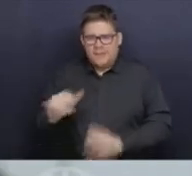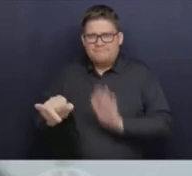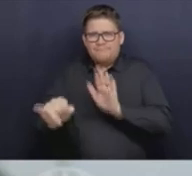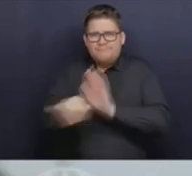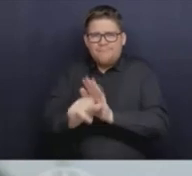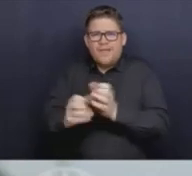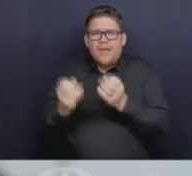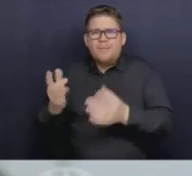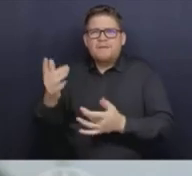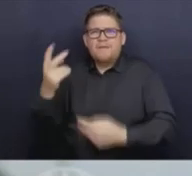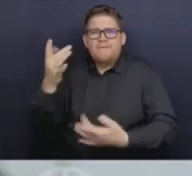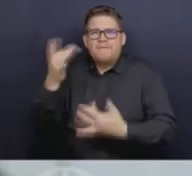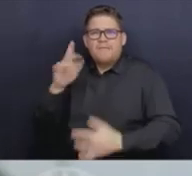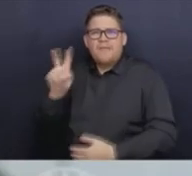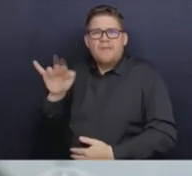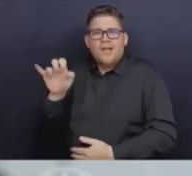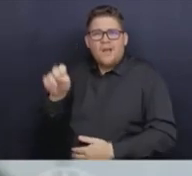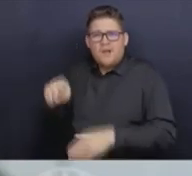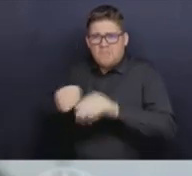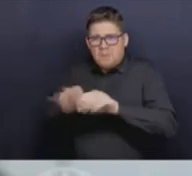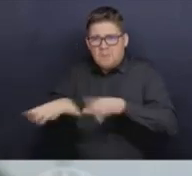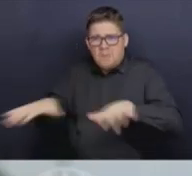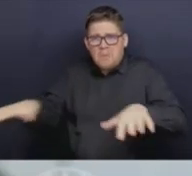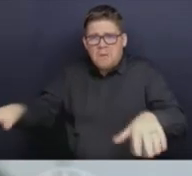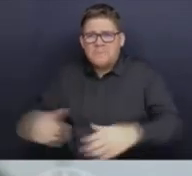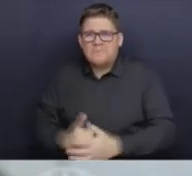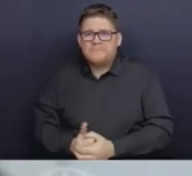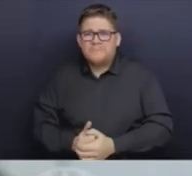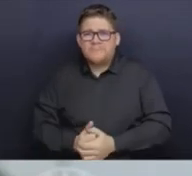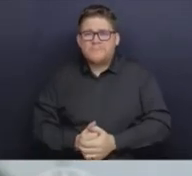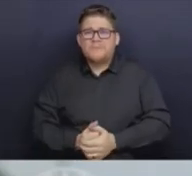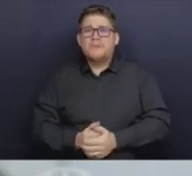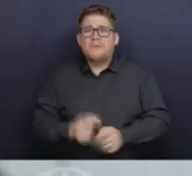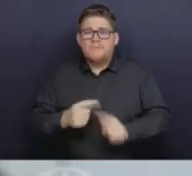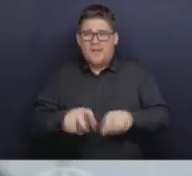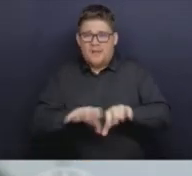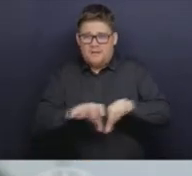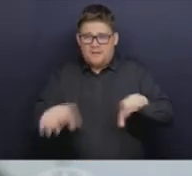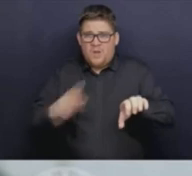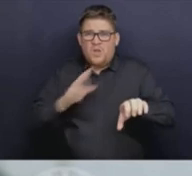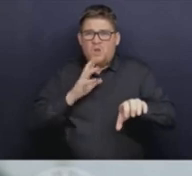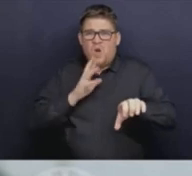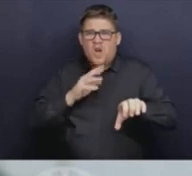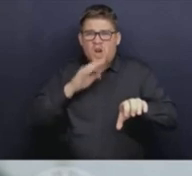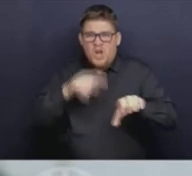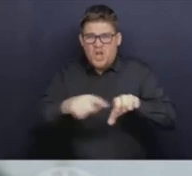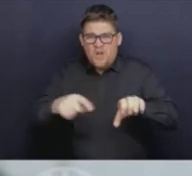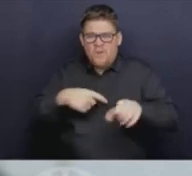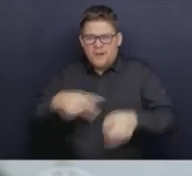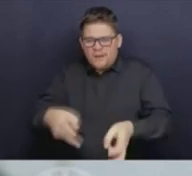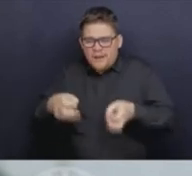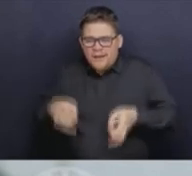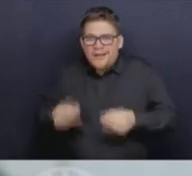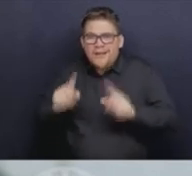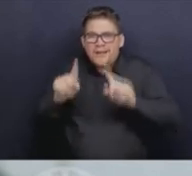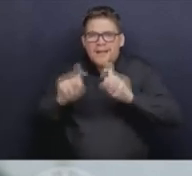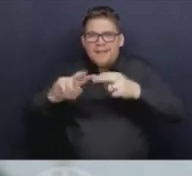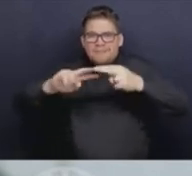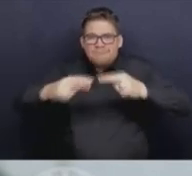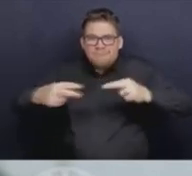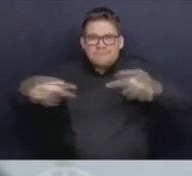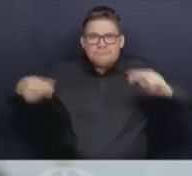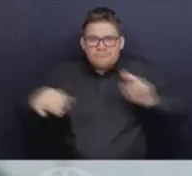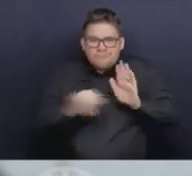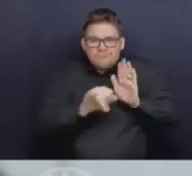that, but we now can do whole genome sequencing on those viruses that come from the wastewater surveillance plants. And that tells us, is there